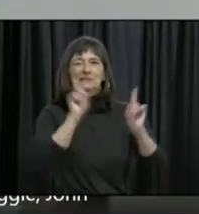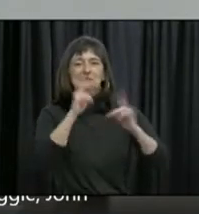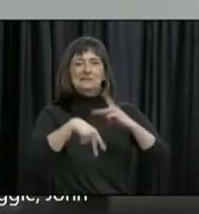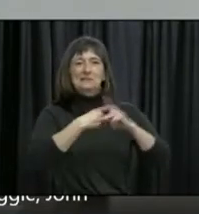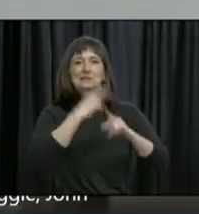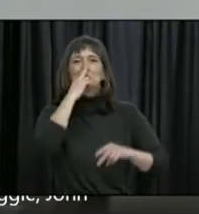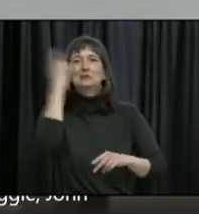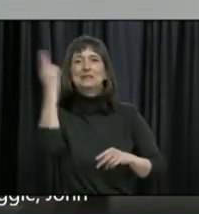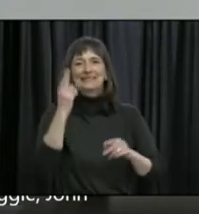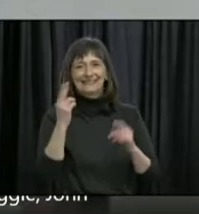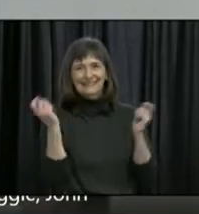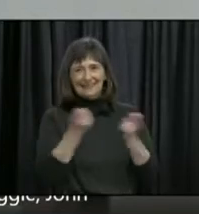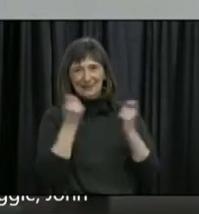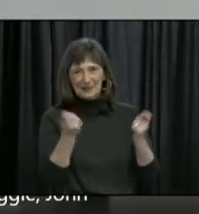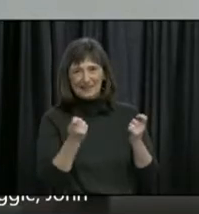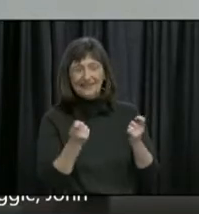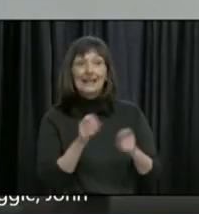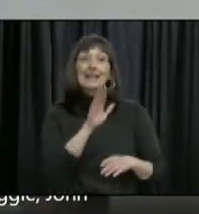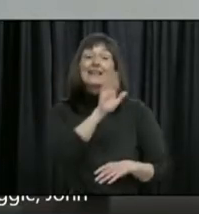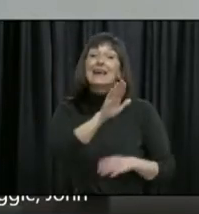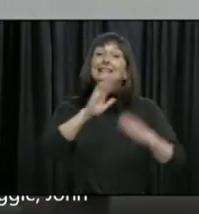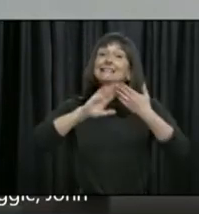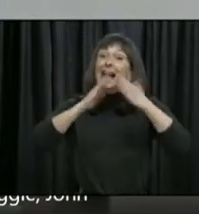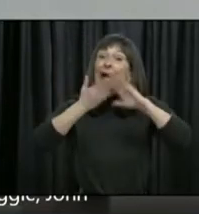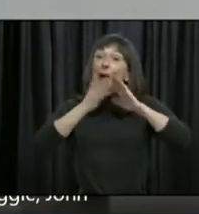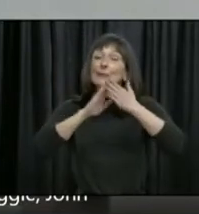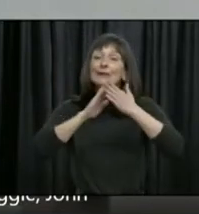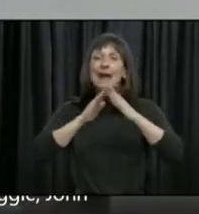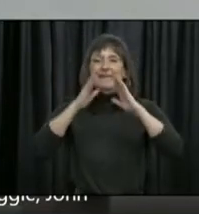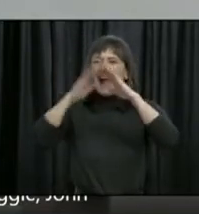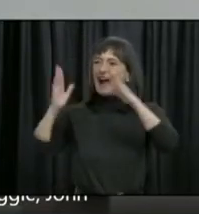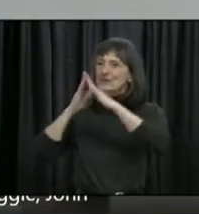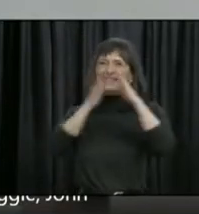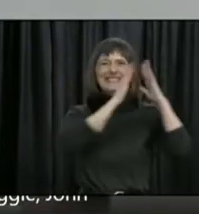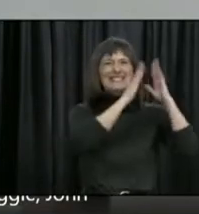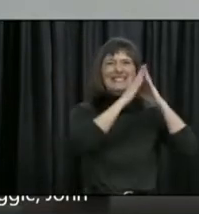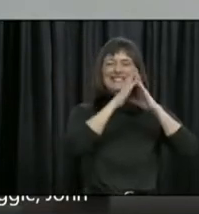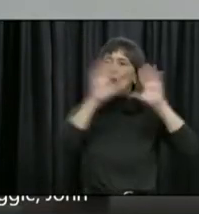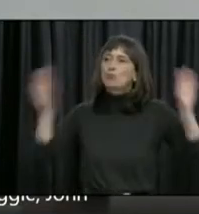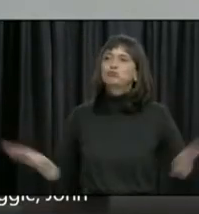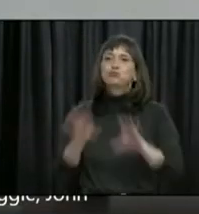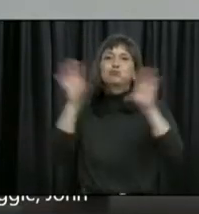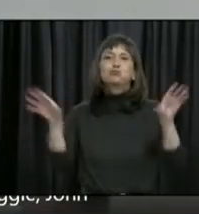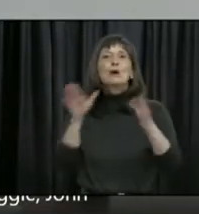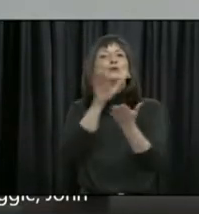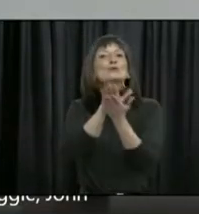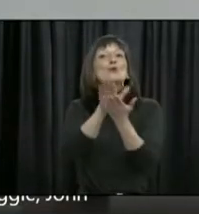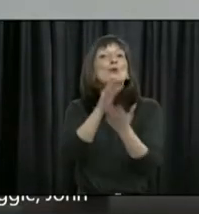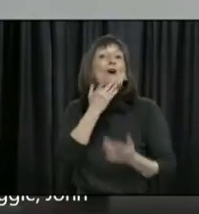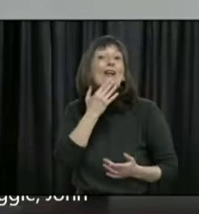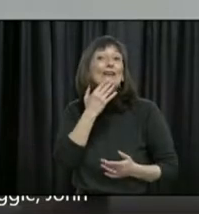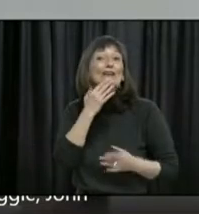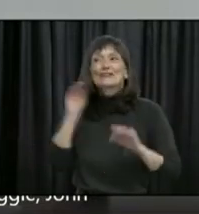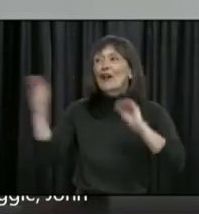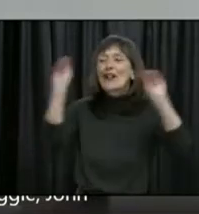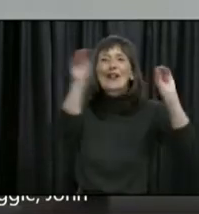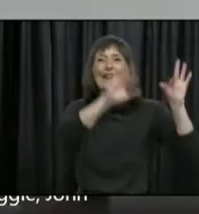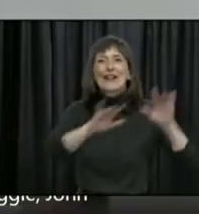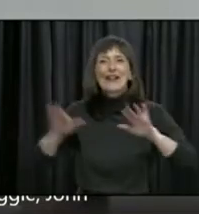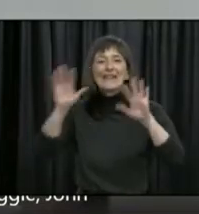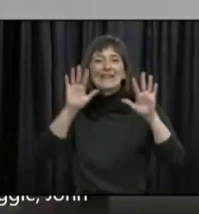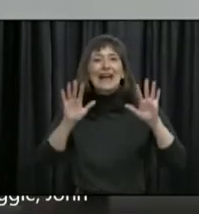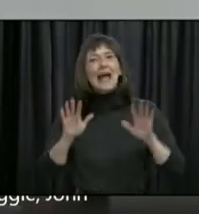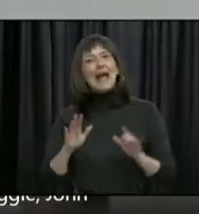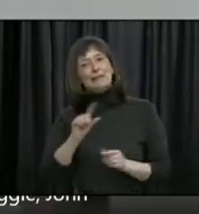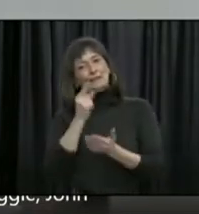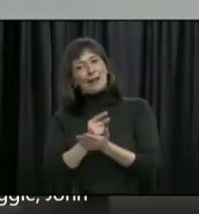this already. The town has decorated its houses with the school colors, and the graduates have dressed up in